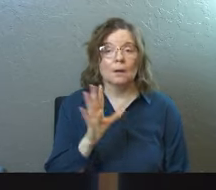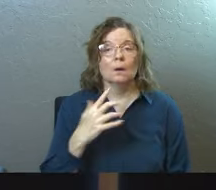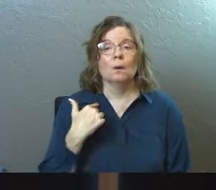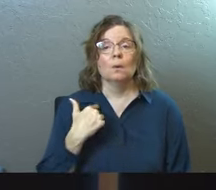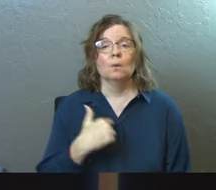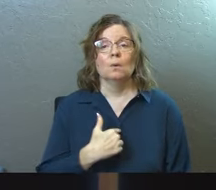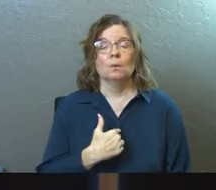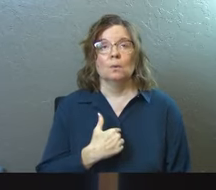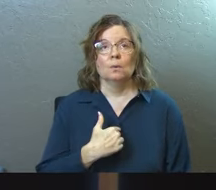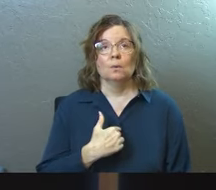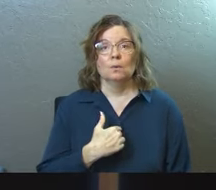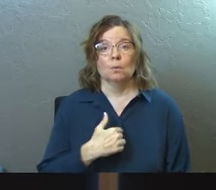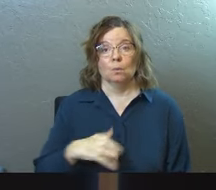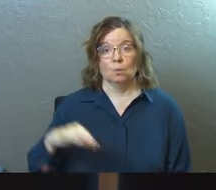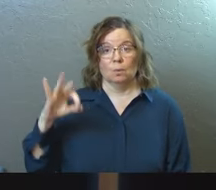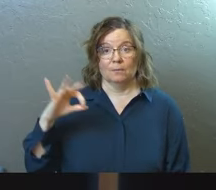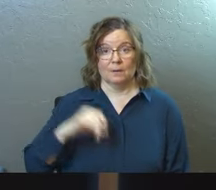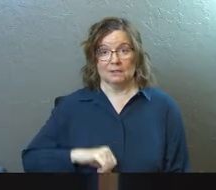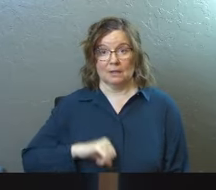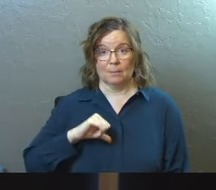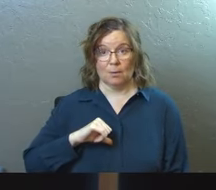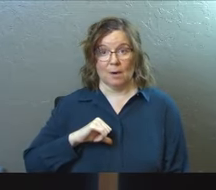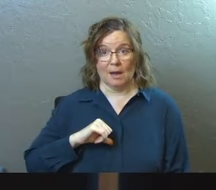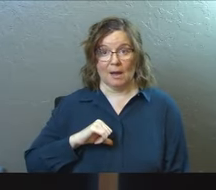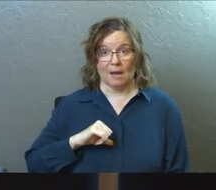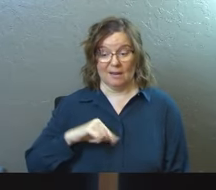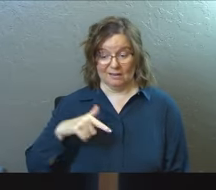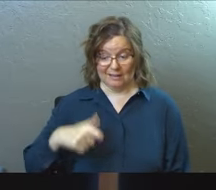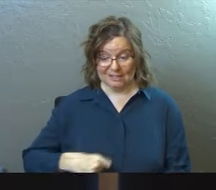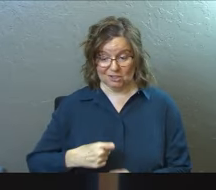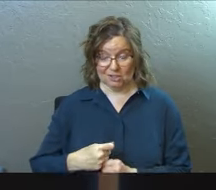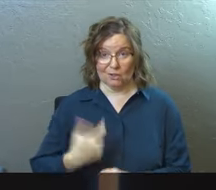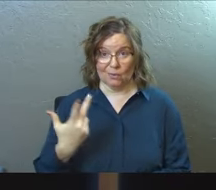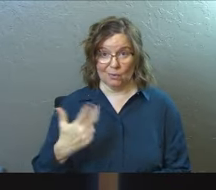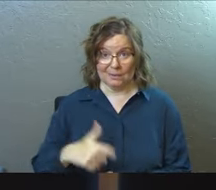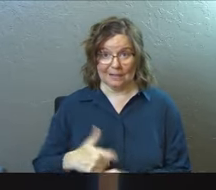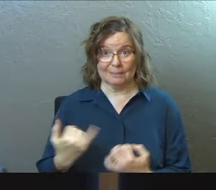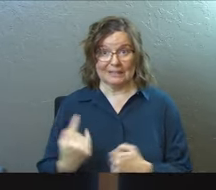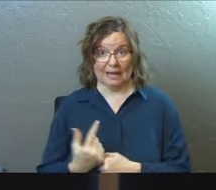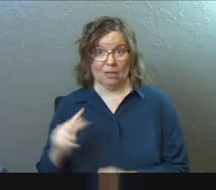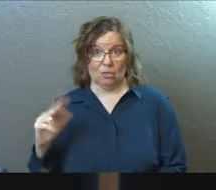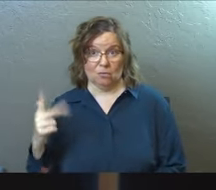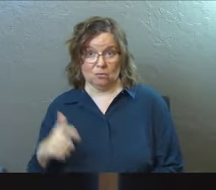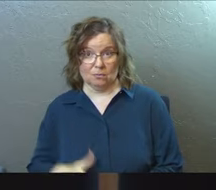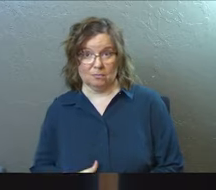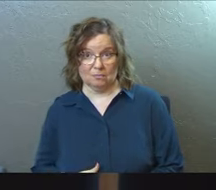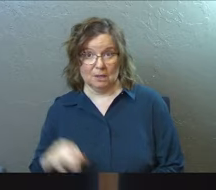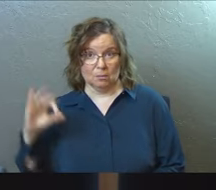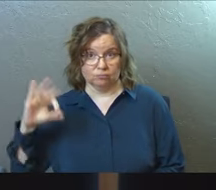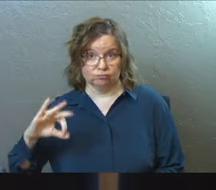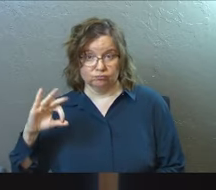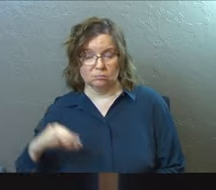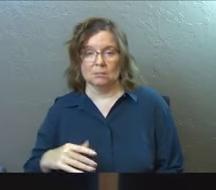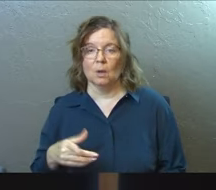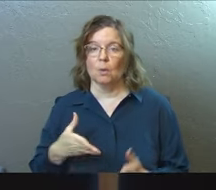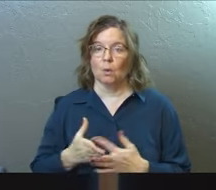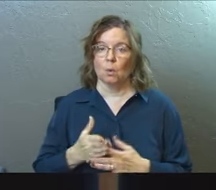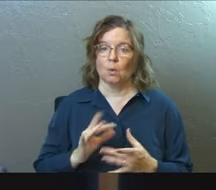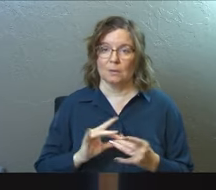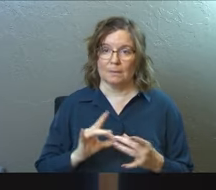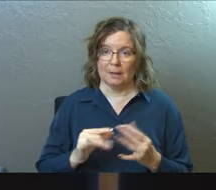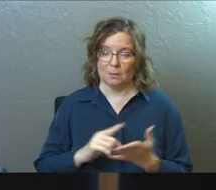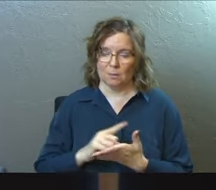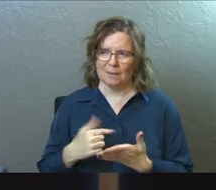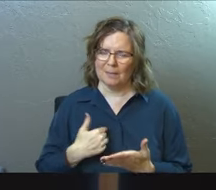We've preached on pride three times this year. Today's the third time. Even while I was going through this